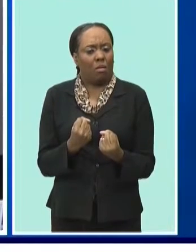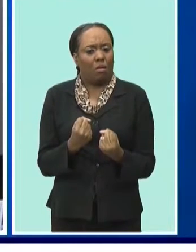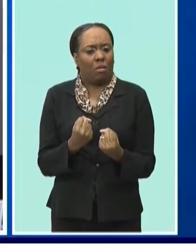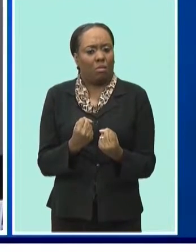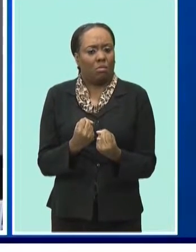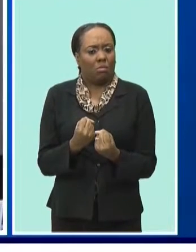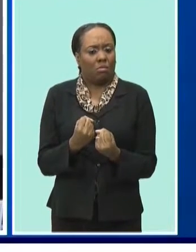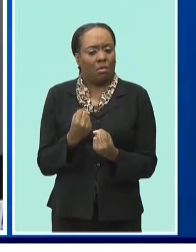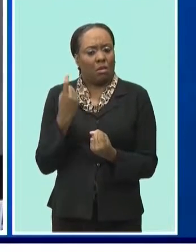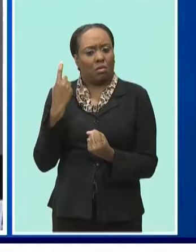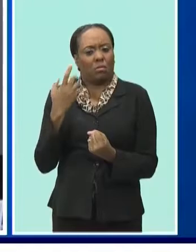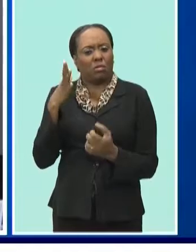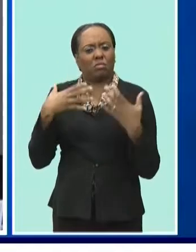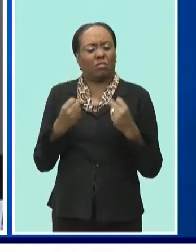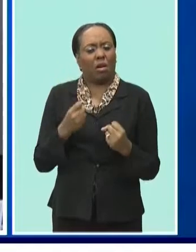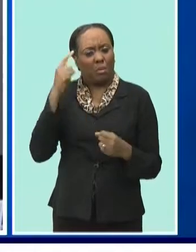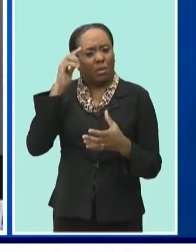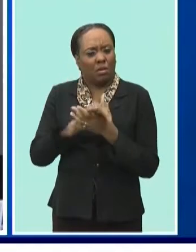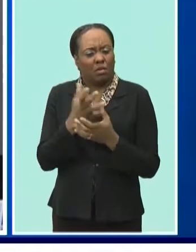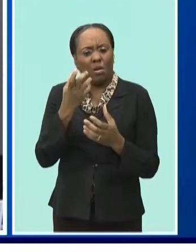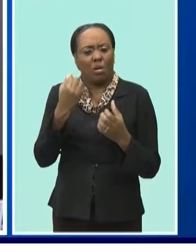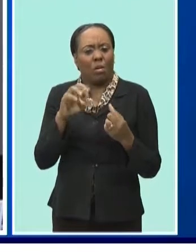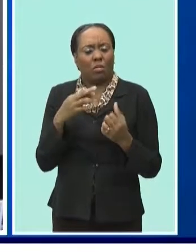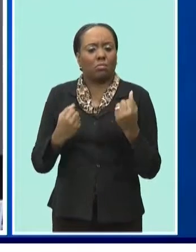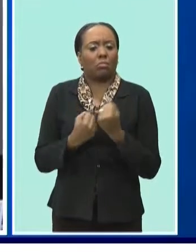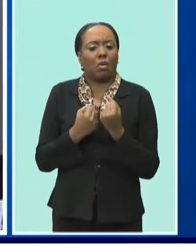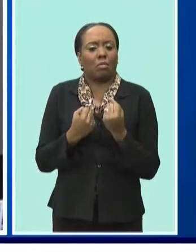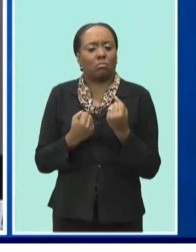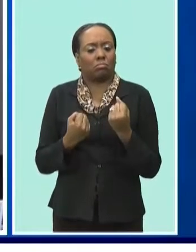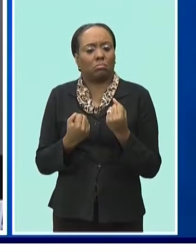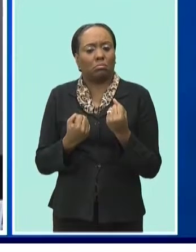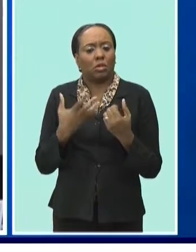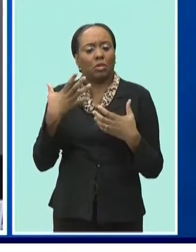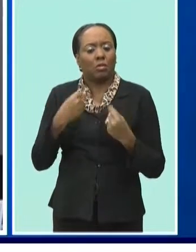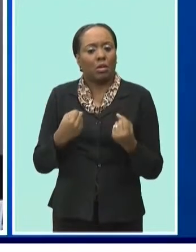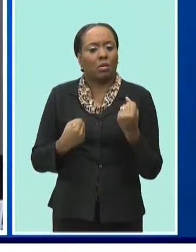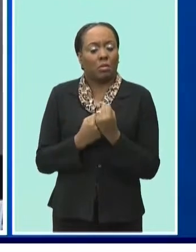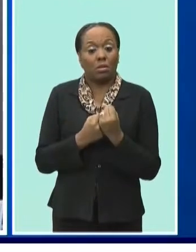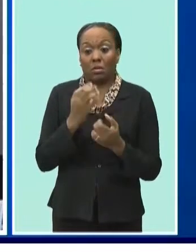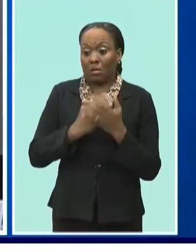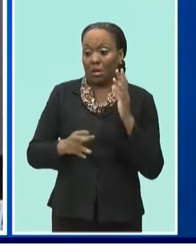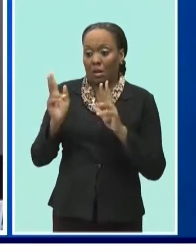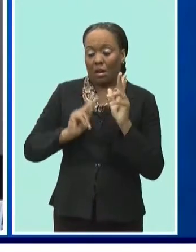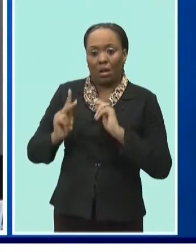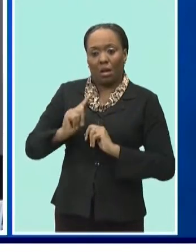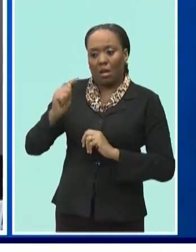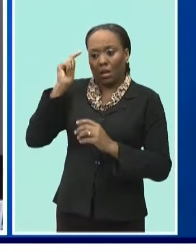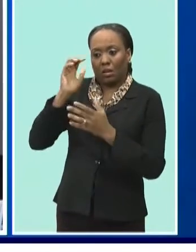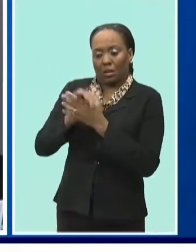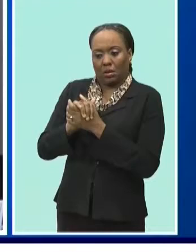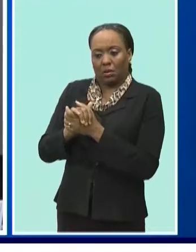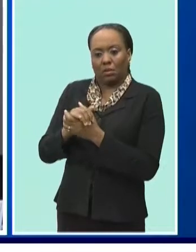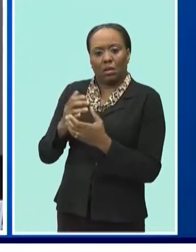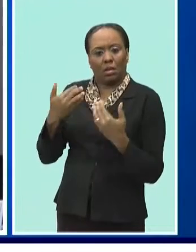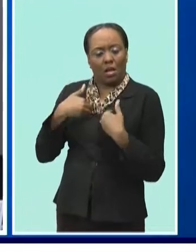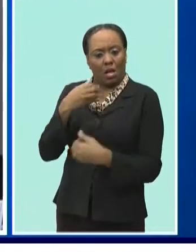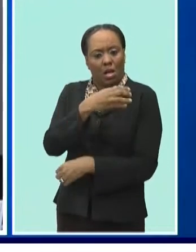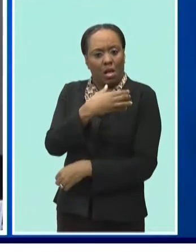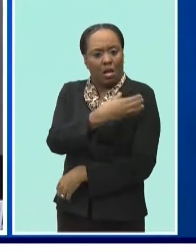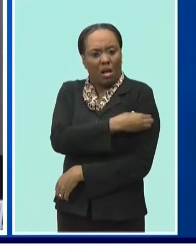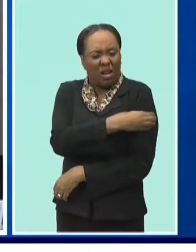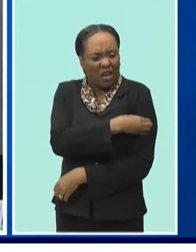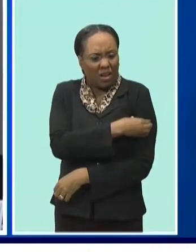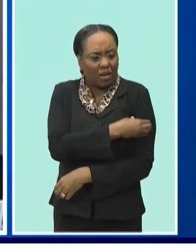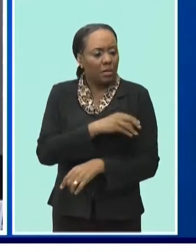thin on those who believe that the power of commerce and the power of multinational corporations can trump